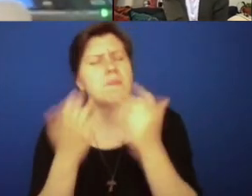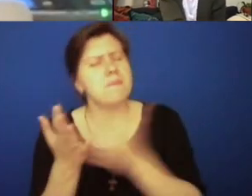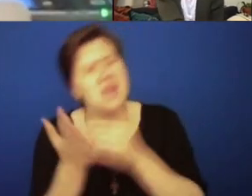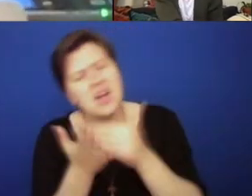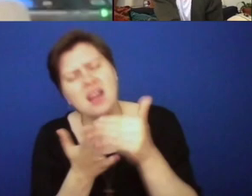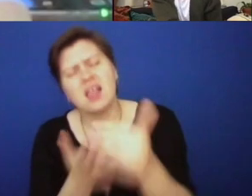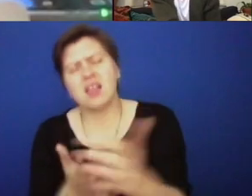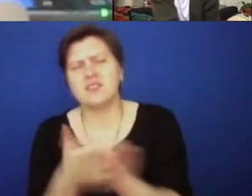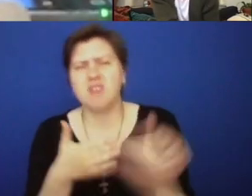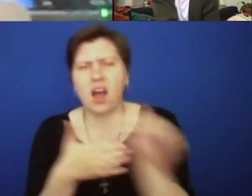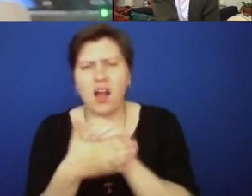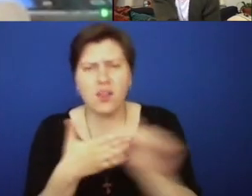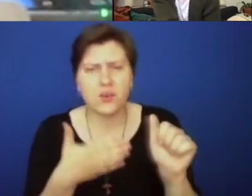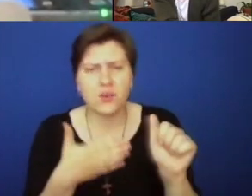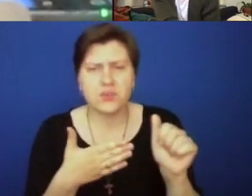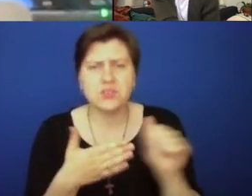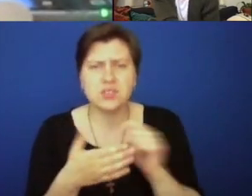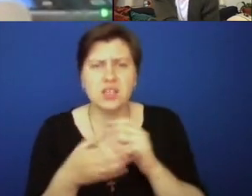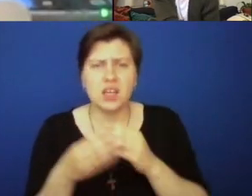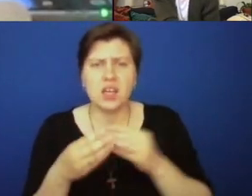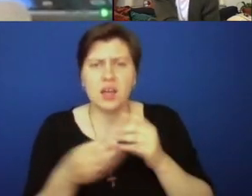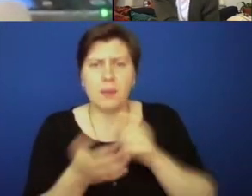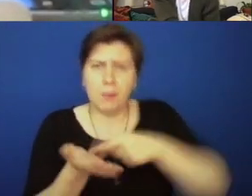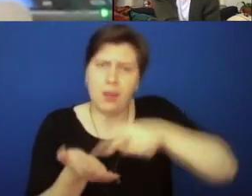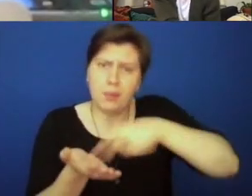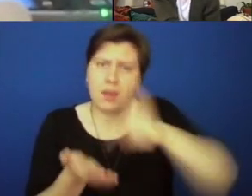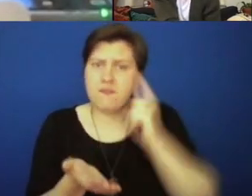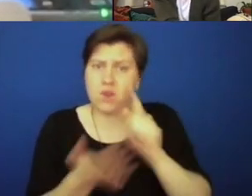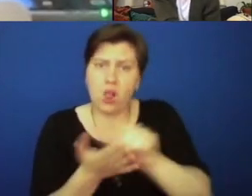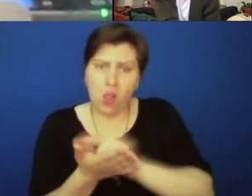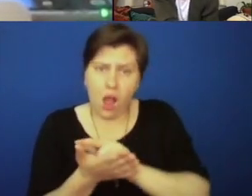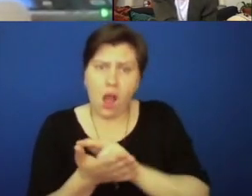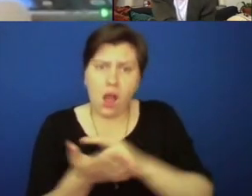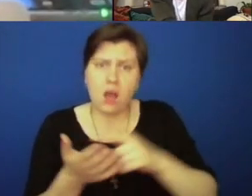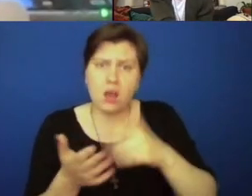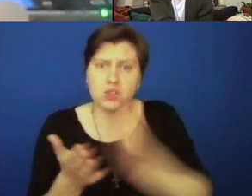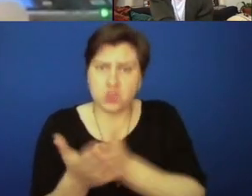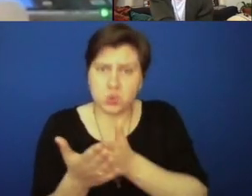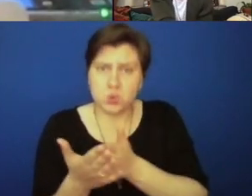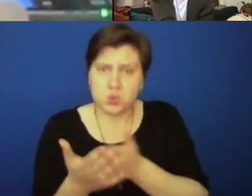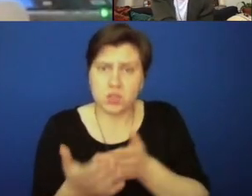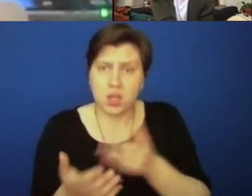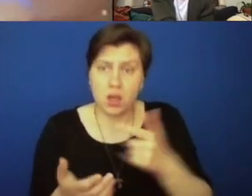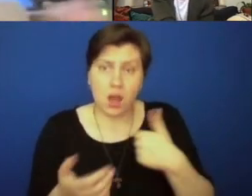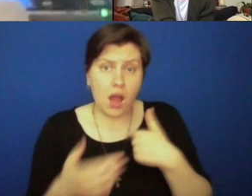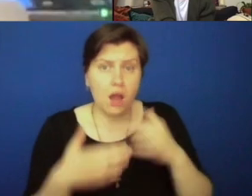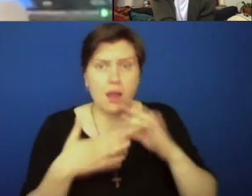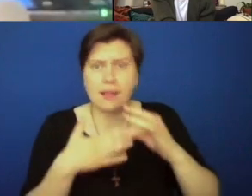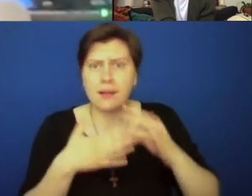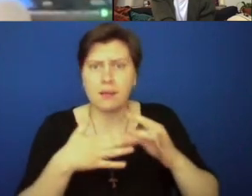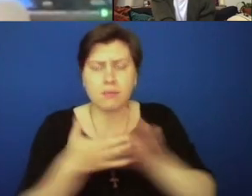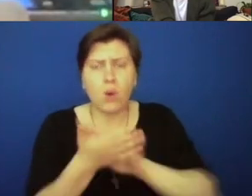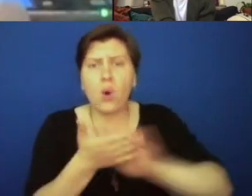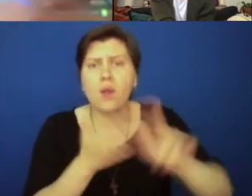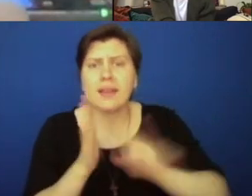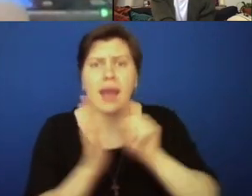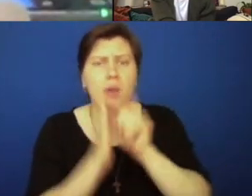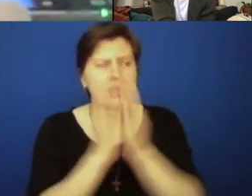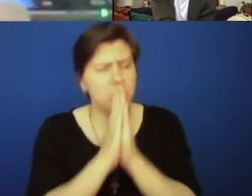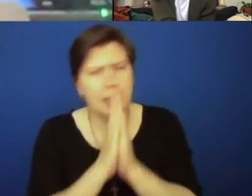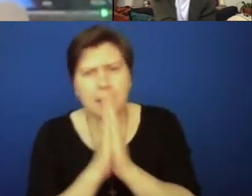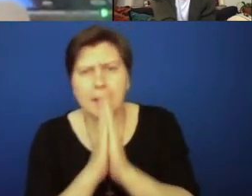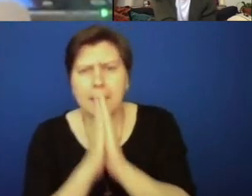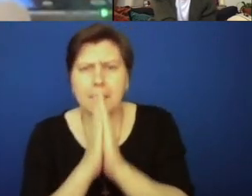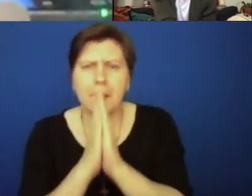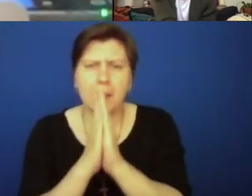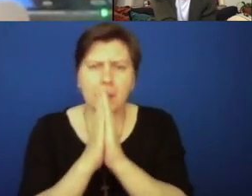and millions and millions of dollars that were paid in lawsuits and whatnot, you know, and, you know, I was leading holy hours, I was leading prayer